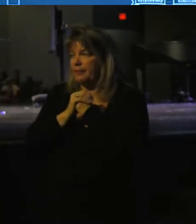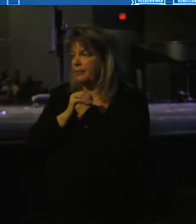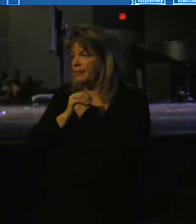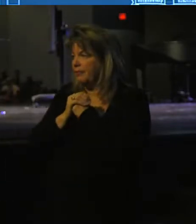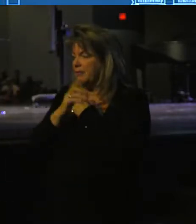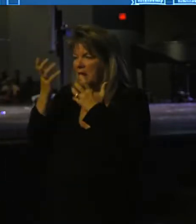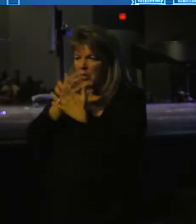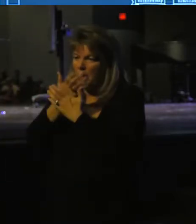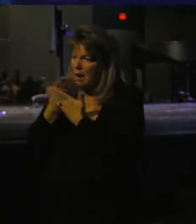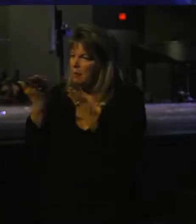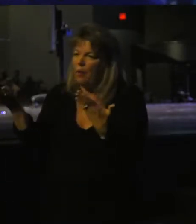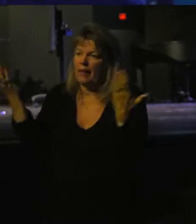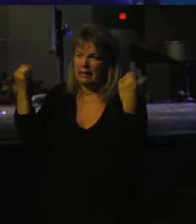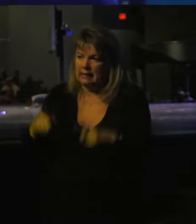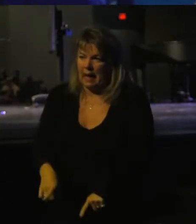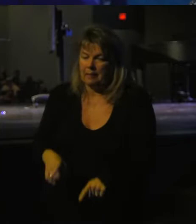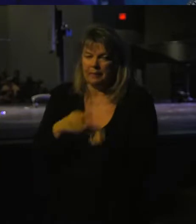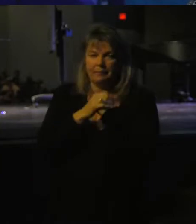man, incredible things happen.